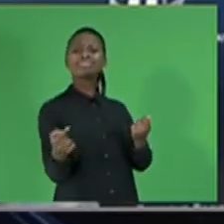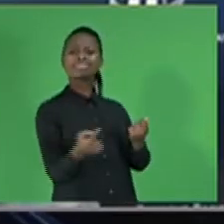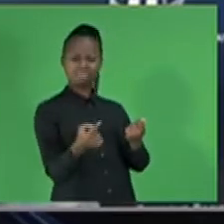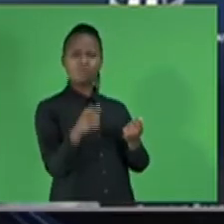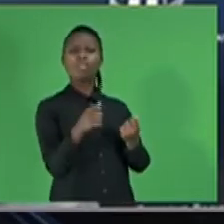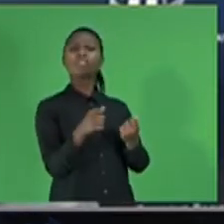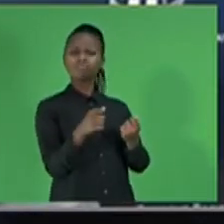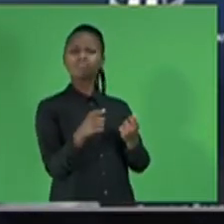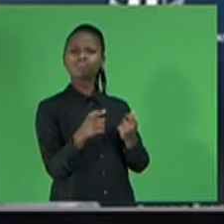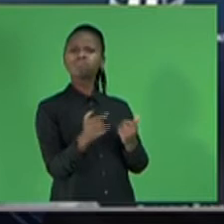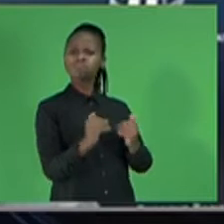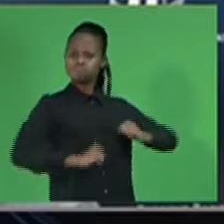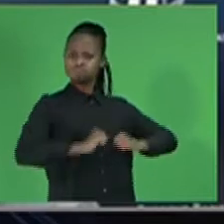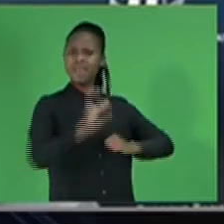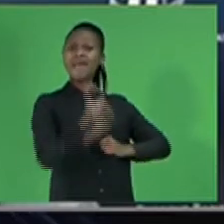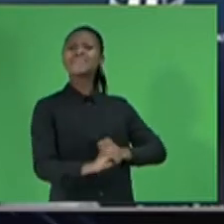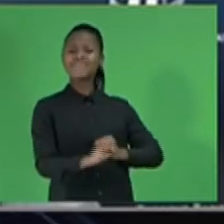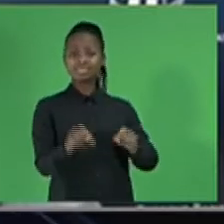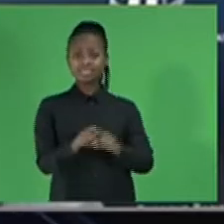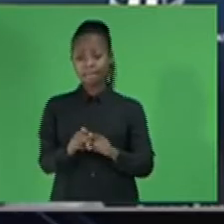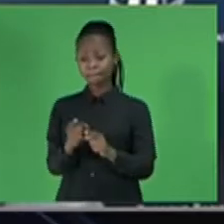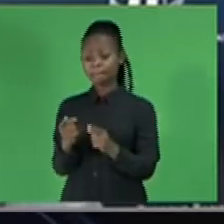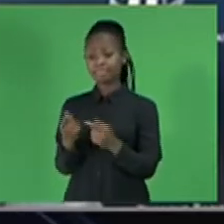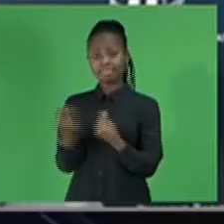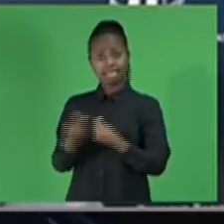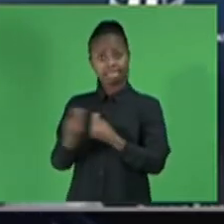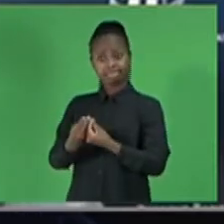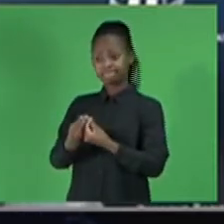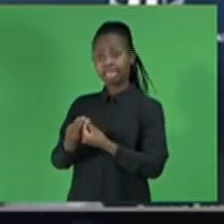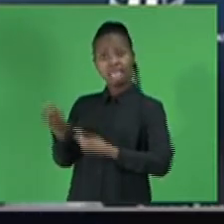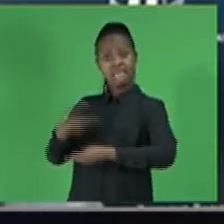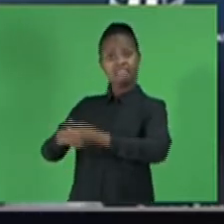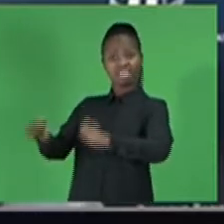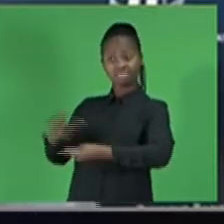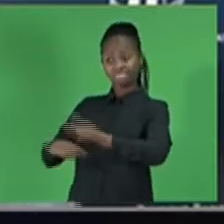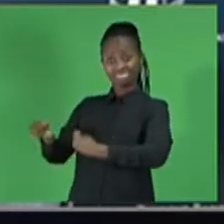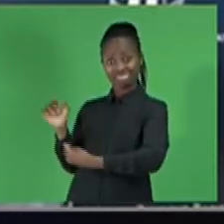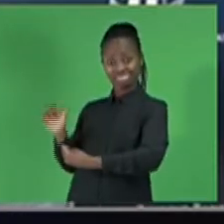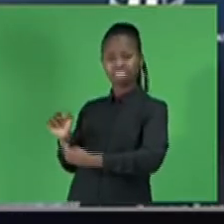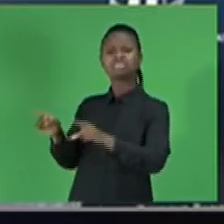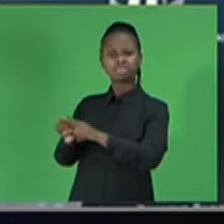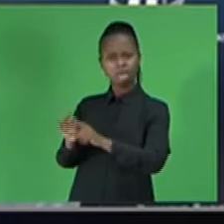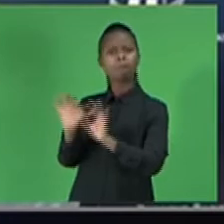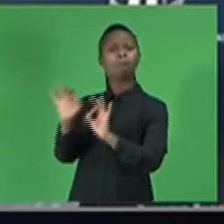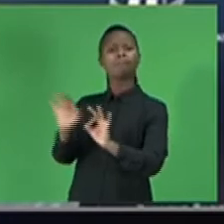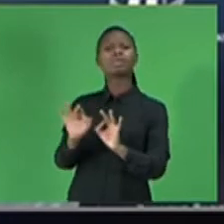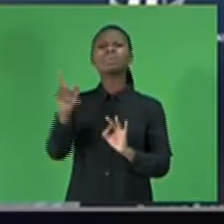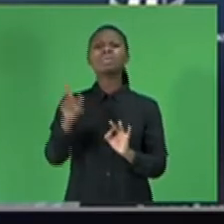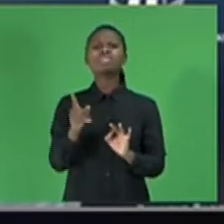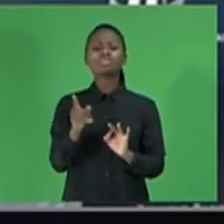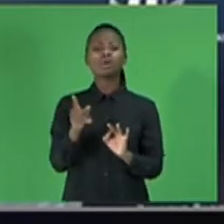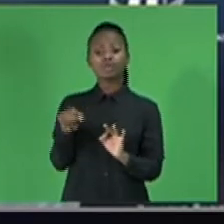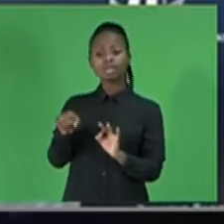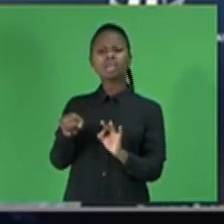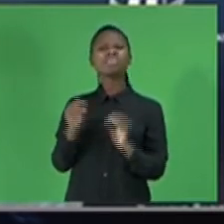for imported consumer and investment goods. The surplus is expected to shrink to about 0.7% of